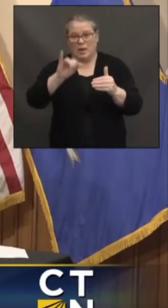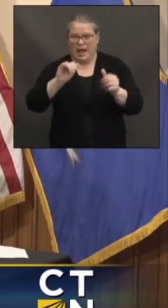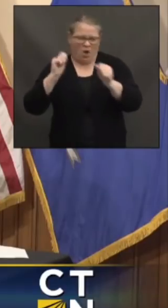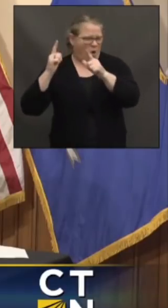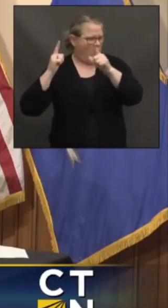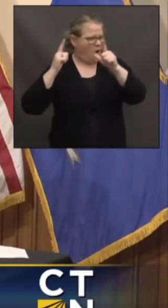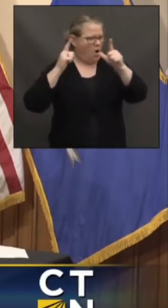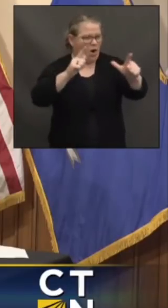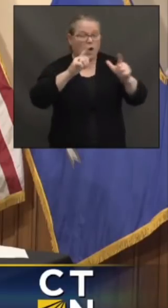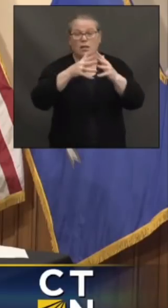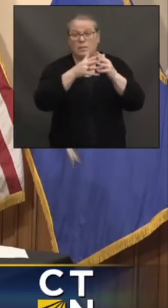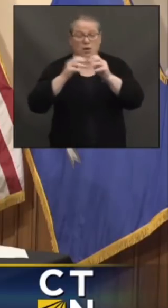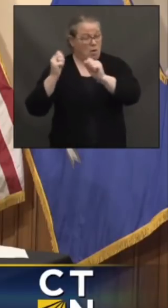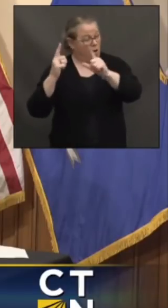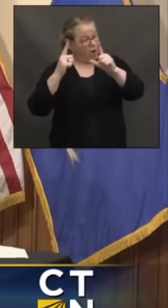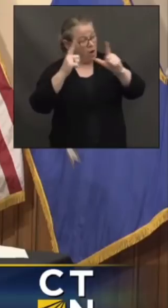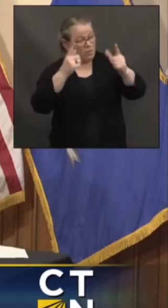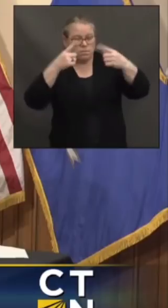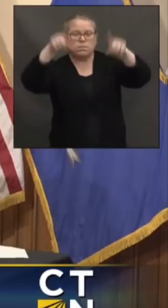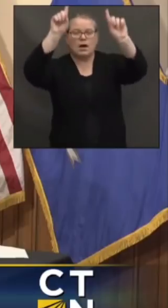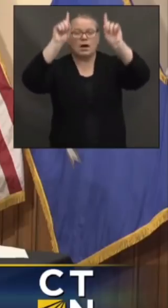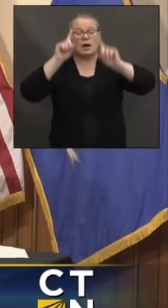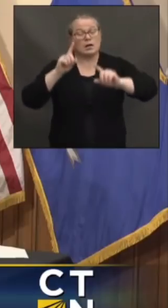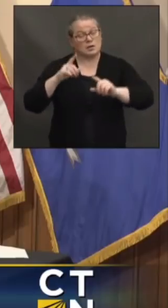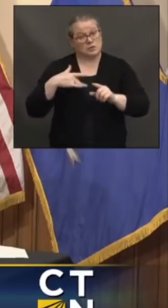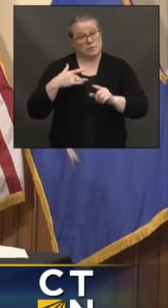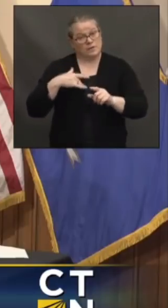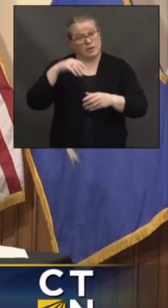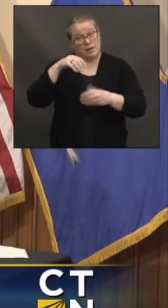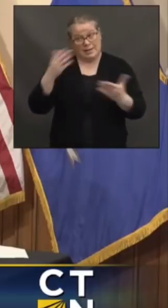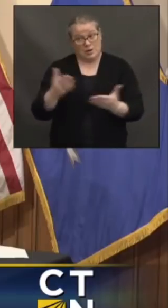in Connecticut would become guidance, not a mandate?